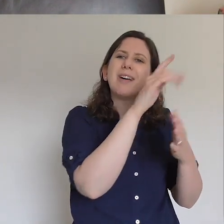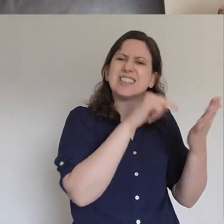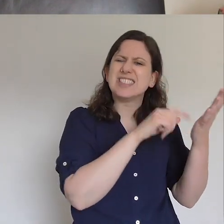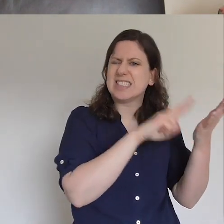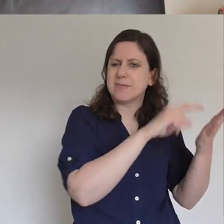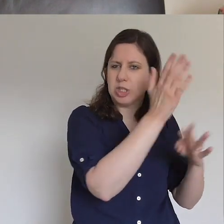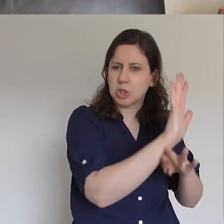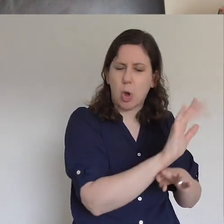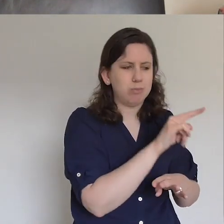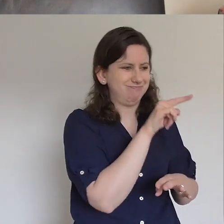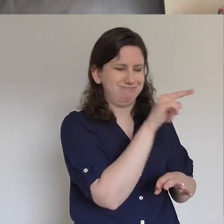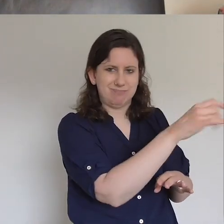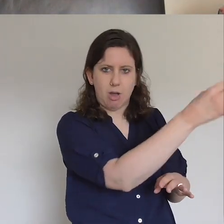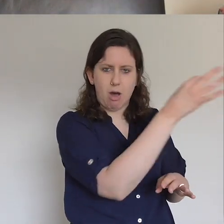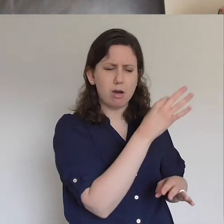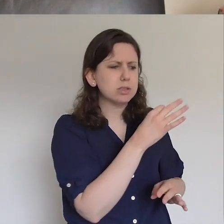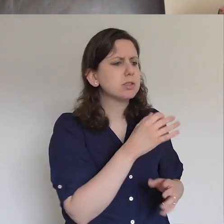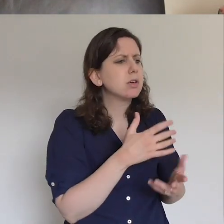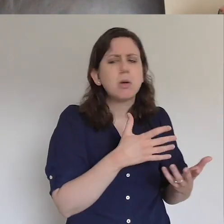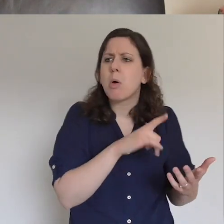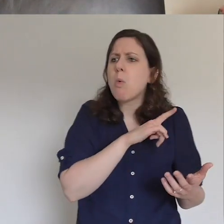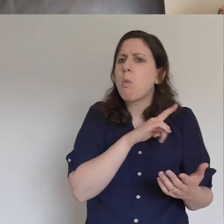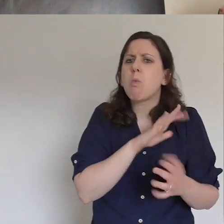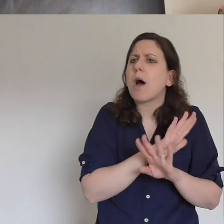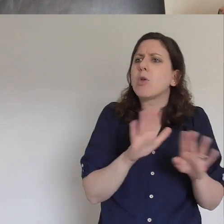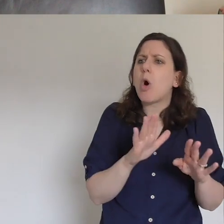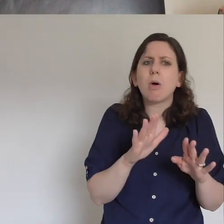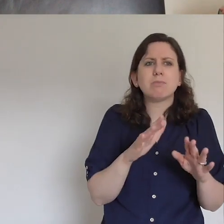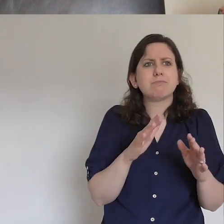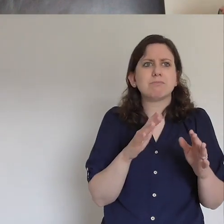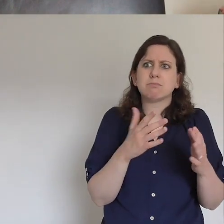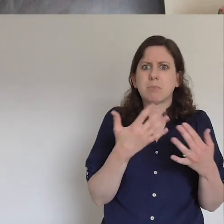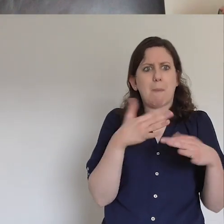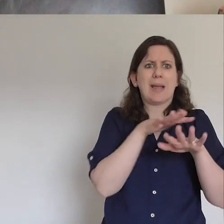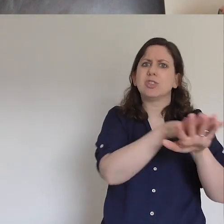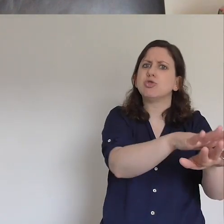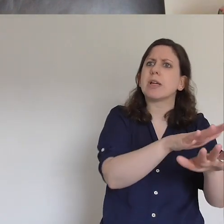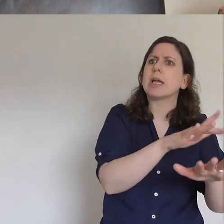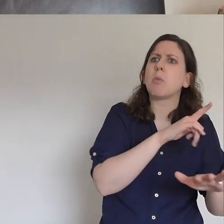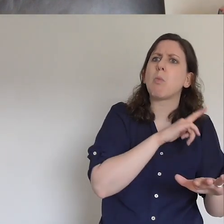said, the thing is, Oprah, he says, I'm more afraid of God than I am of man.